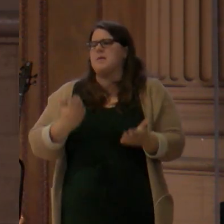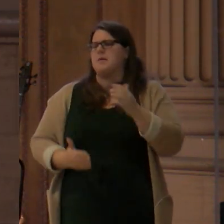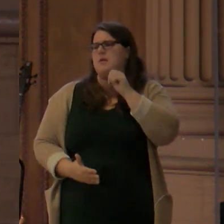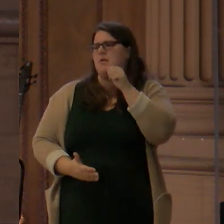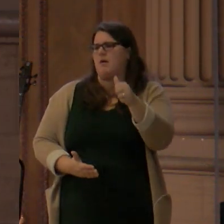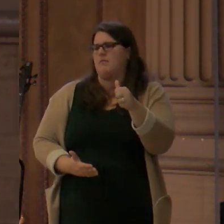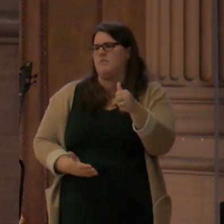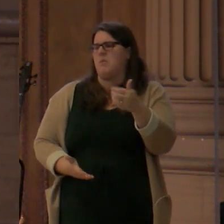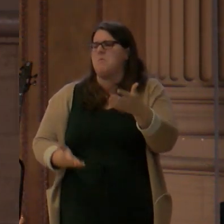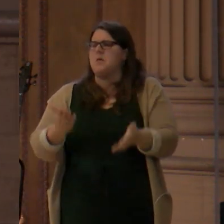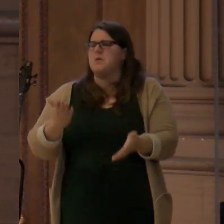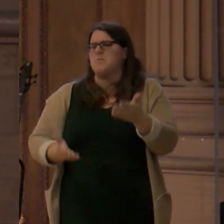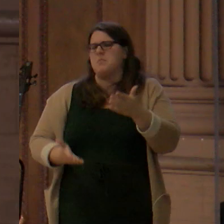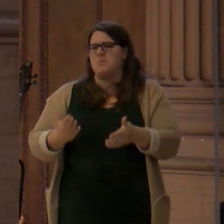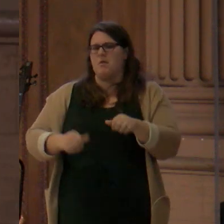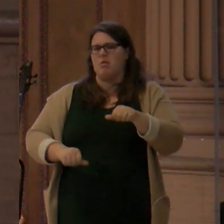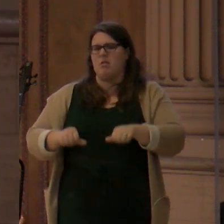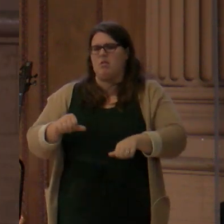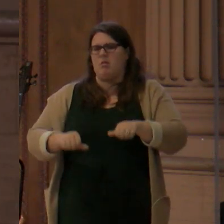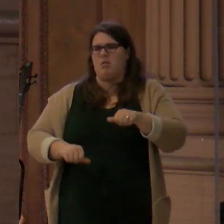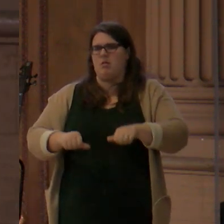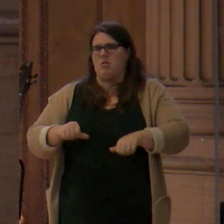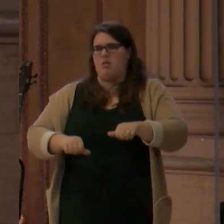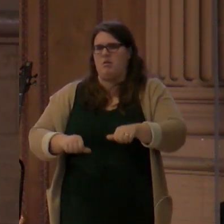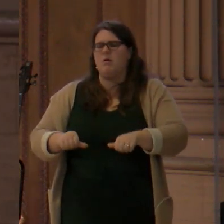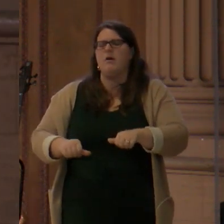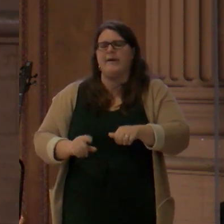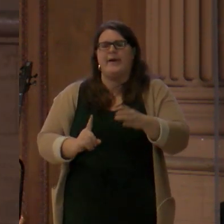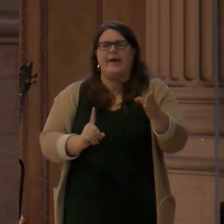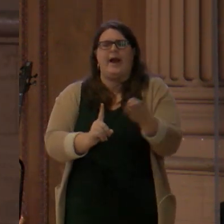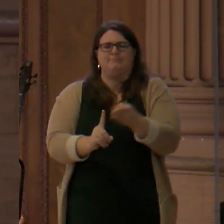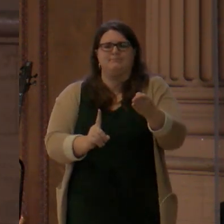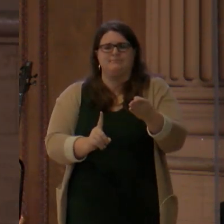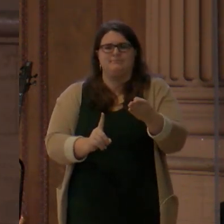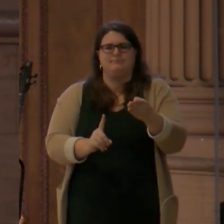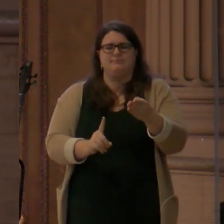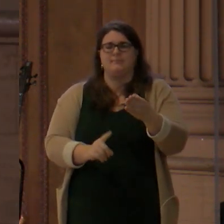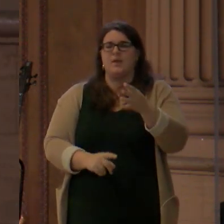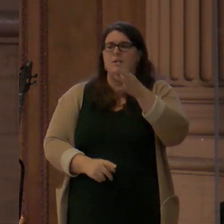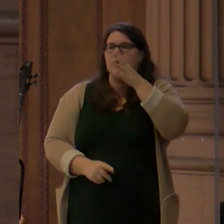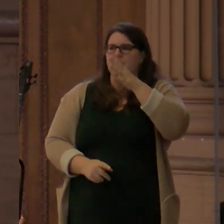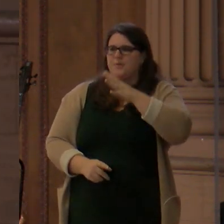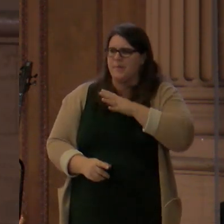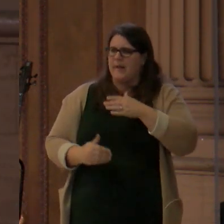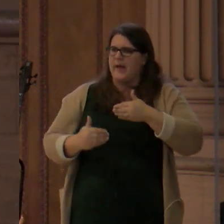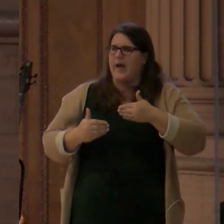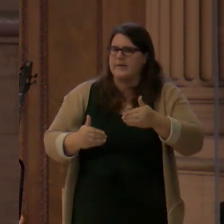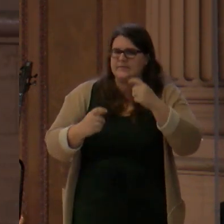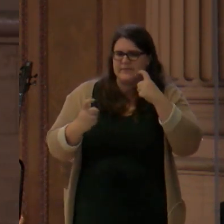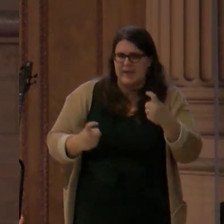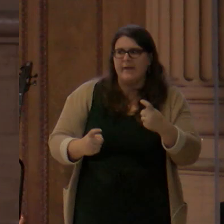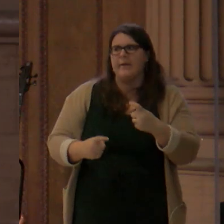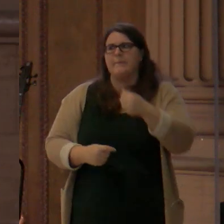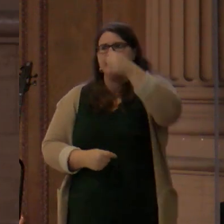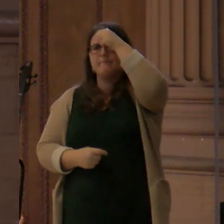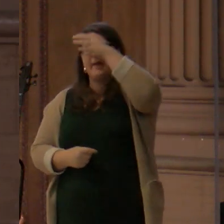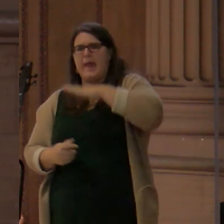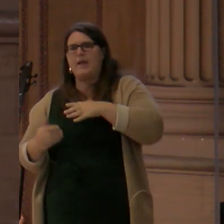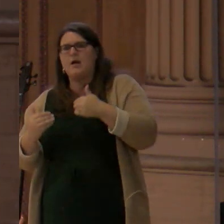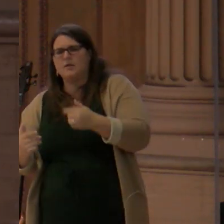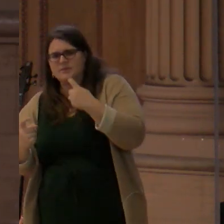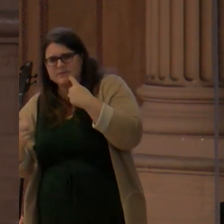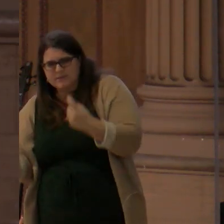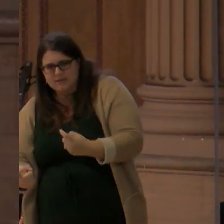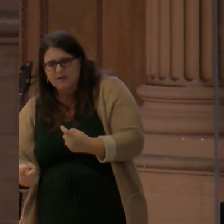and from then on, sin enters into the world and humanity. We're not going to read the whole story, but the story continues there in chapter 3.